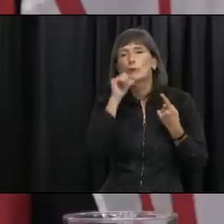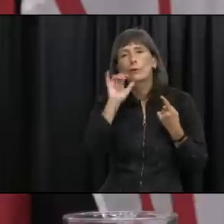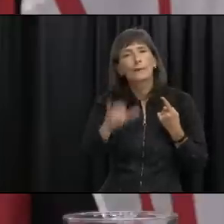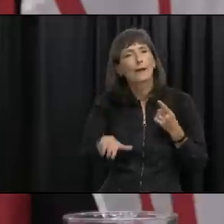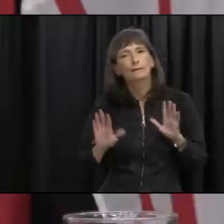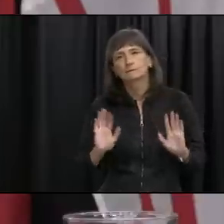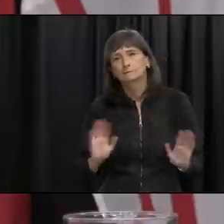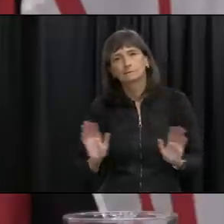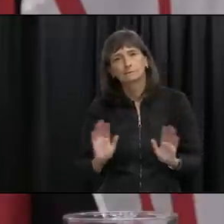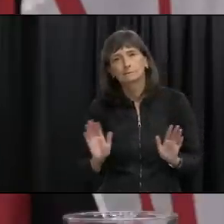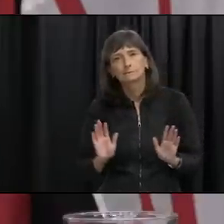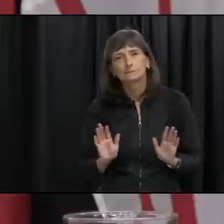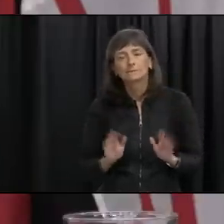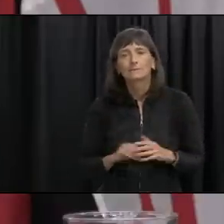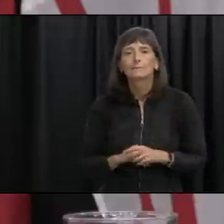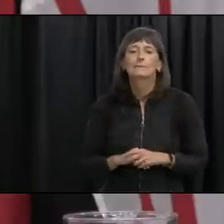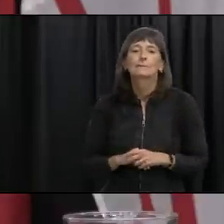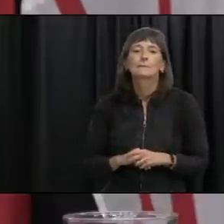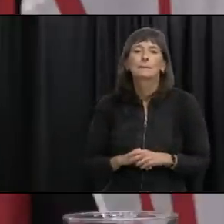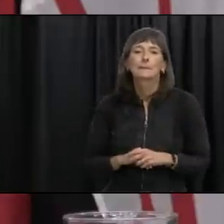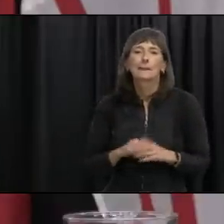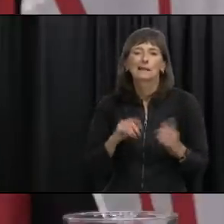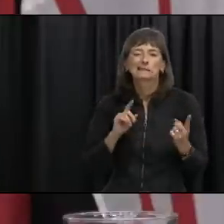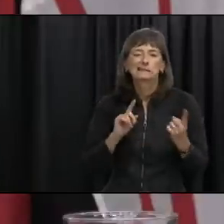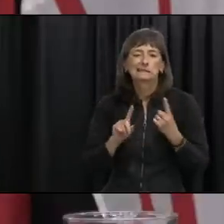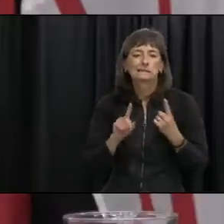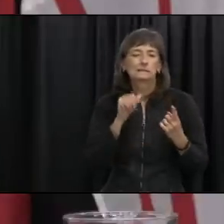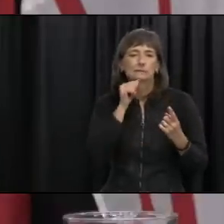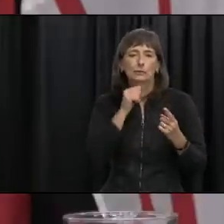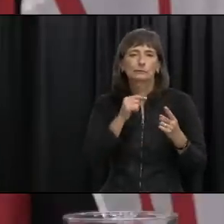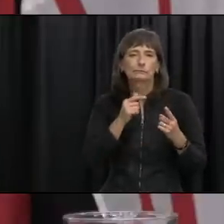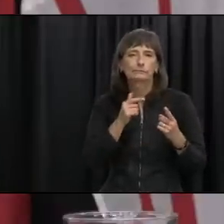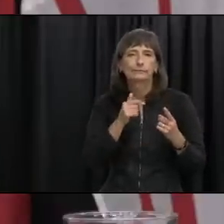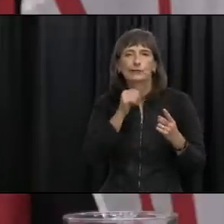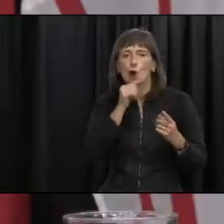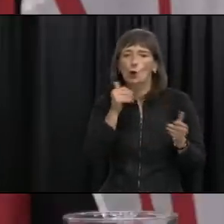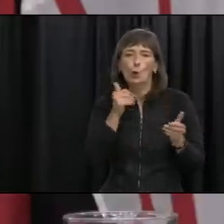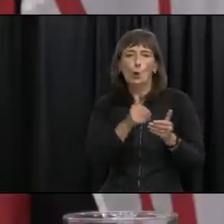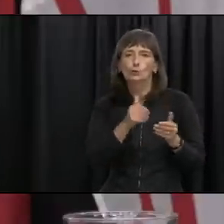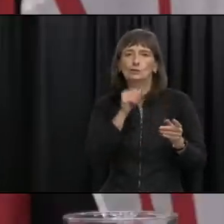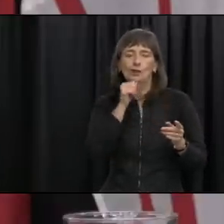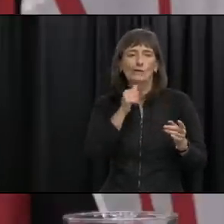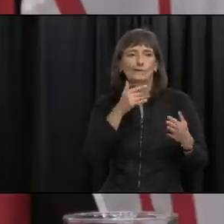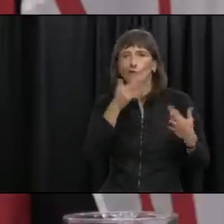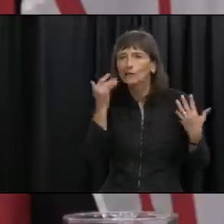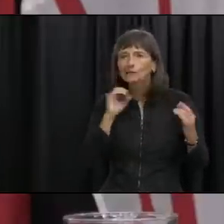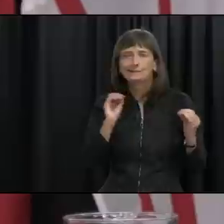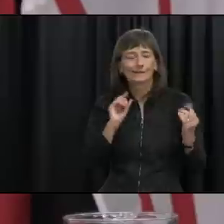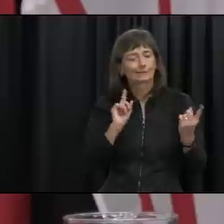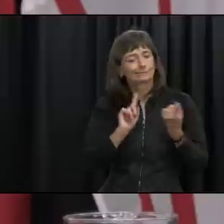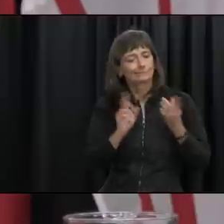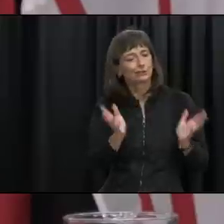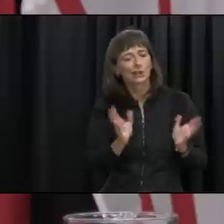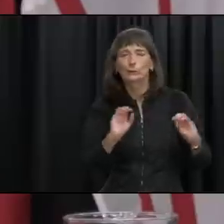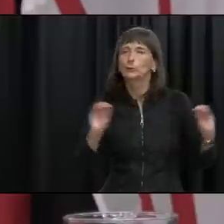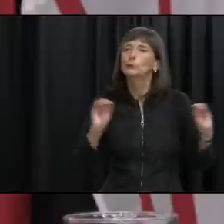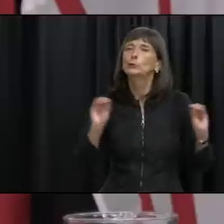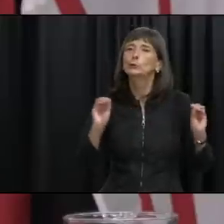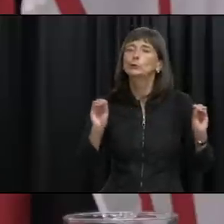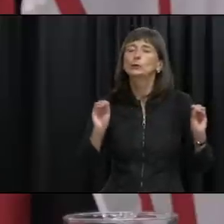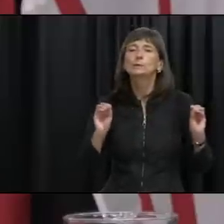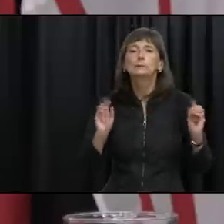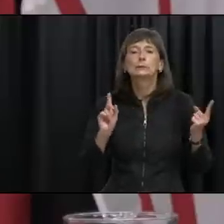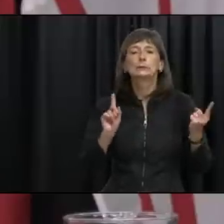acquaintances almost if you want to use that word and it probably isn't the right one uh and the risk uh is minimal to